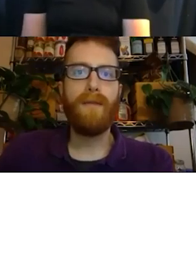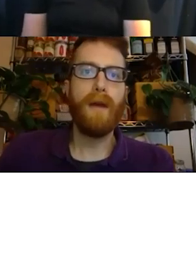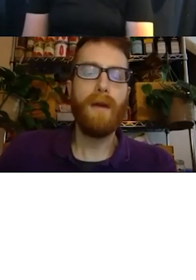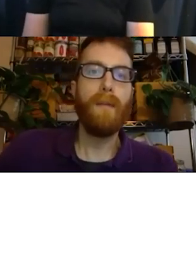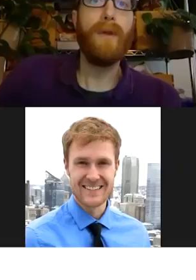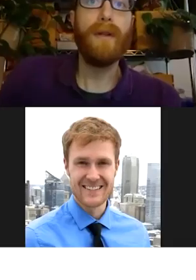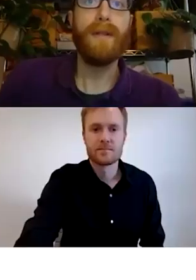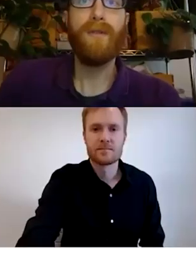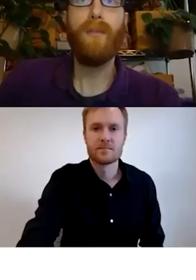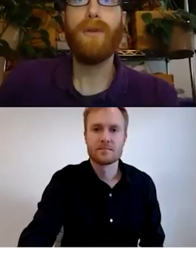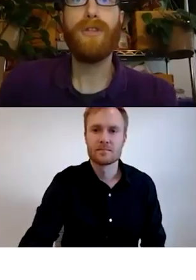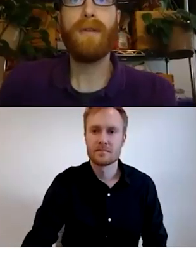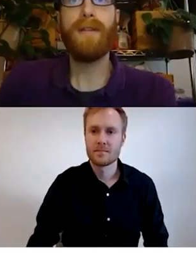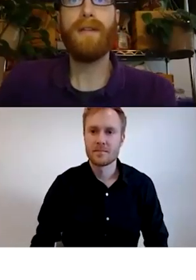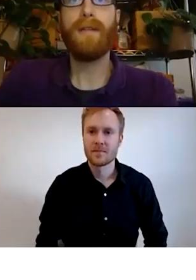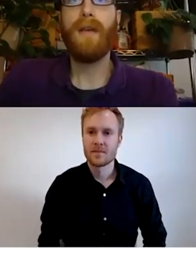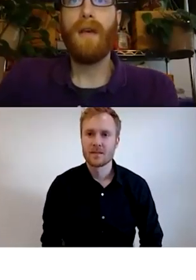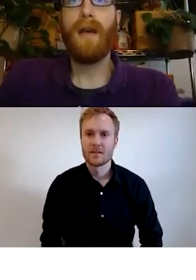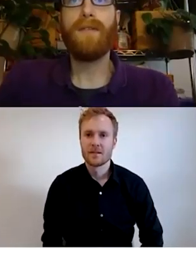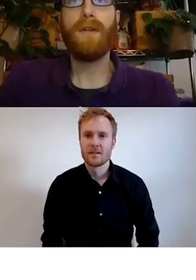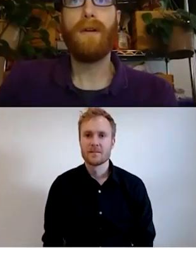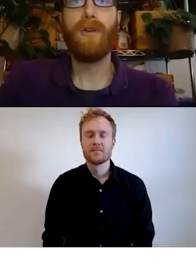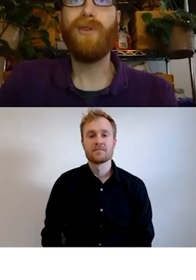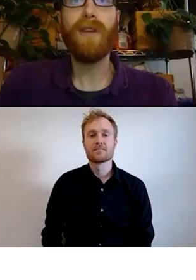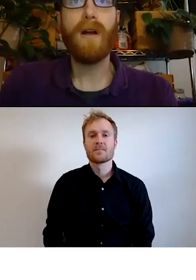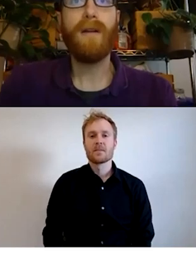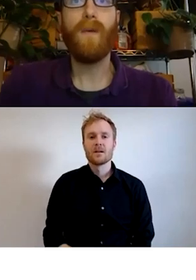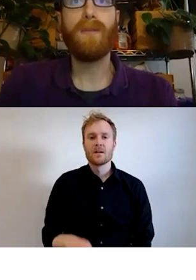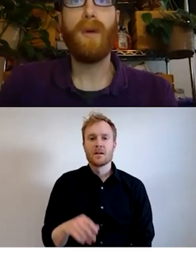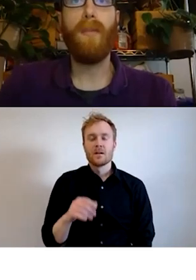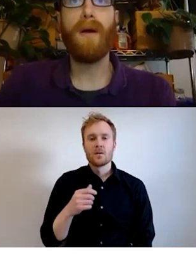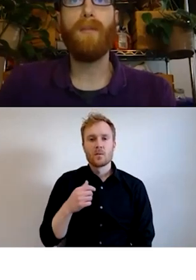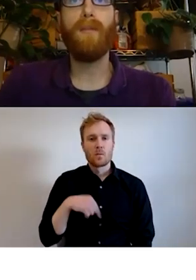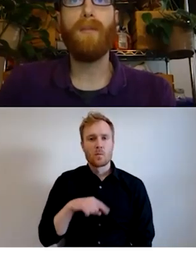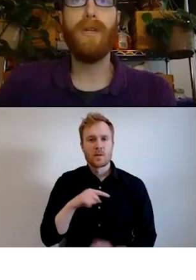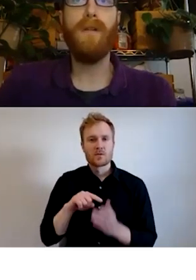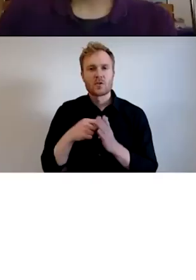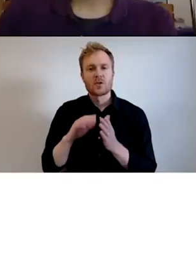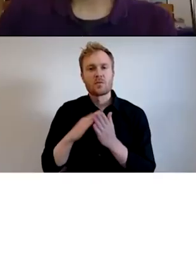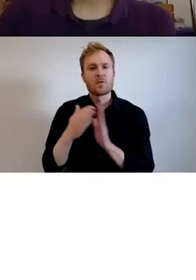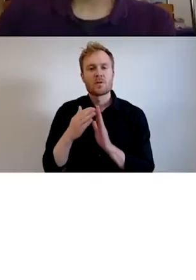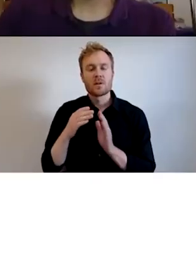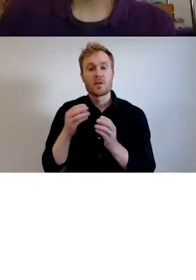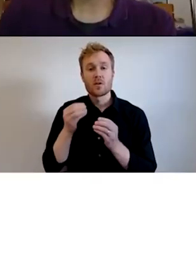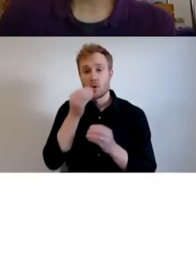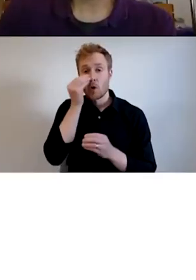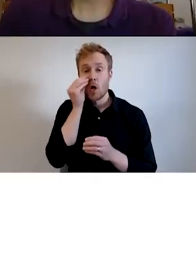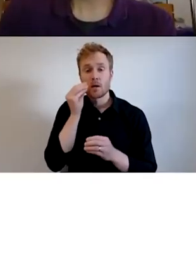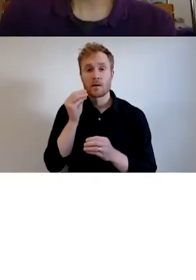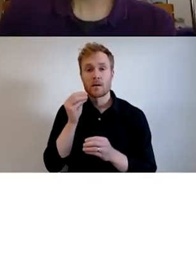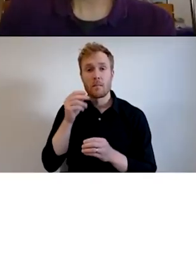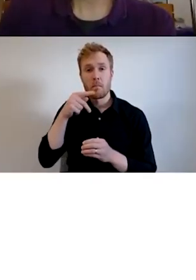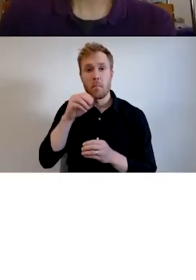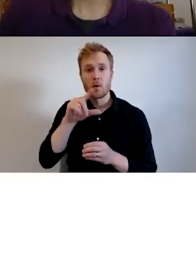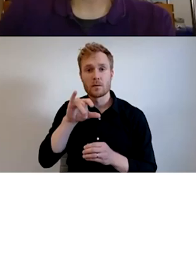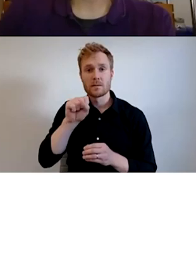Catherine, um, noted that several Polish Hill residents and I have started a community garden at West Penn Park in Polish Hill. You're working with Deb Gross to build up